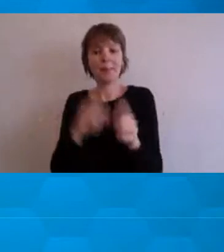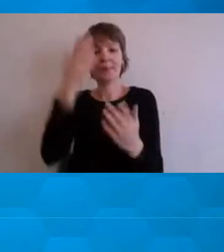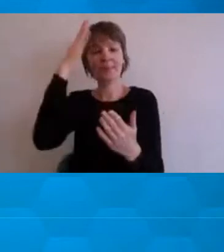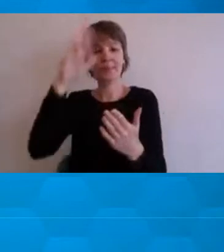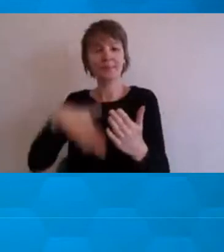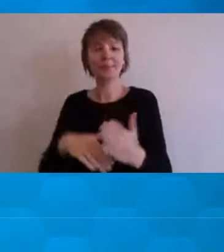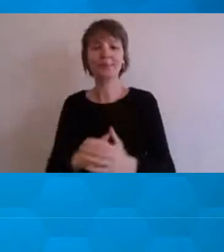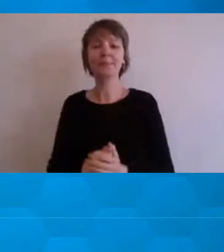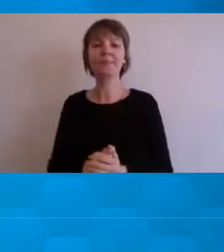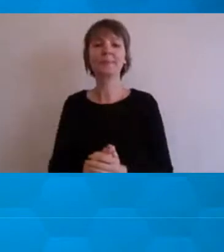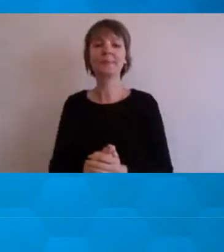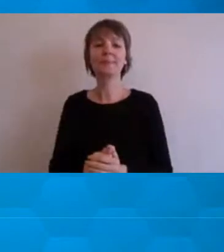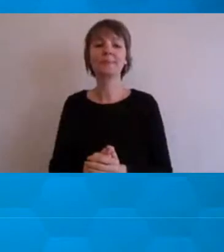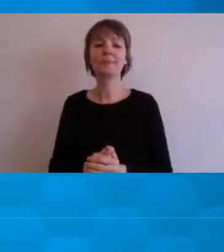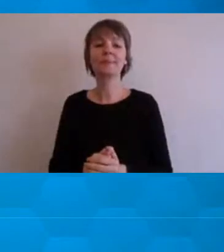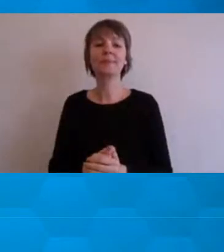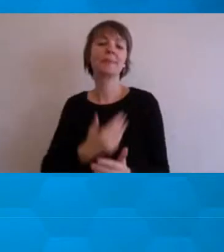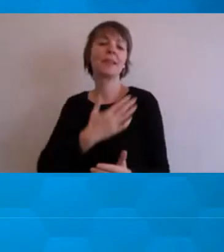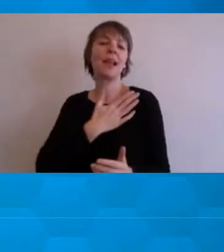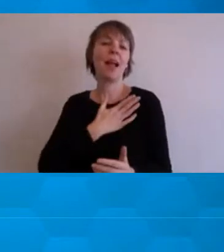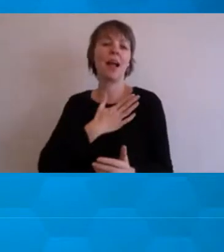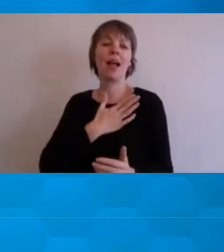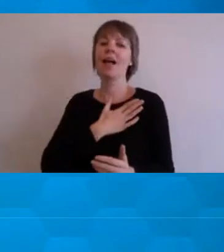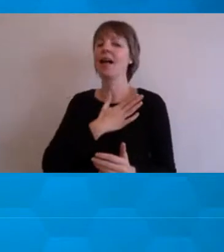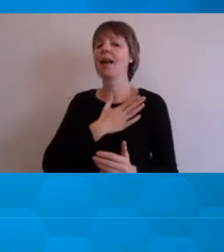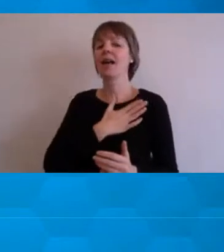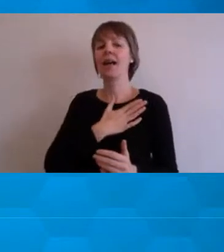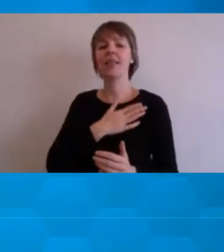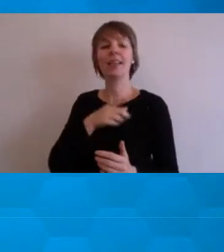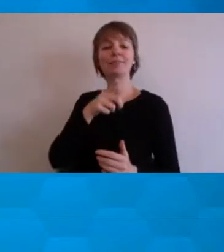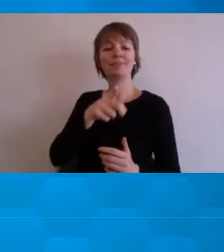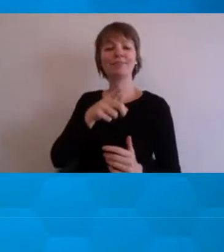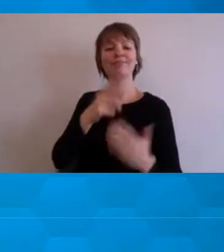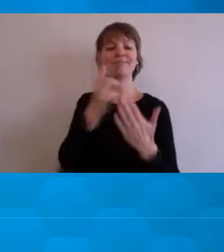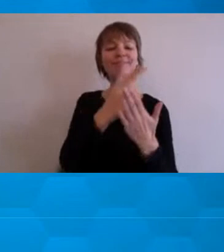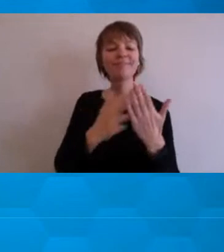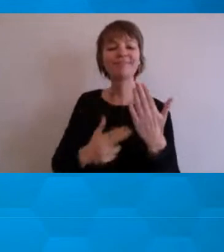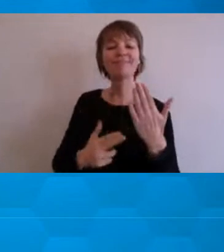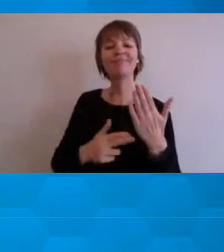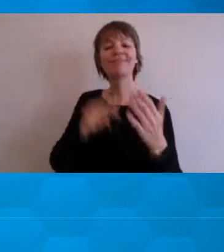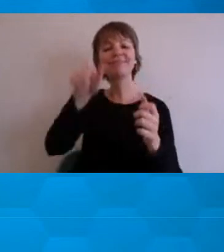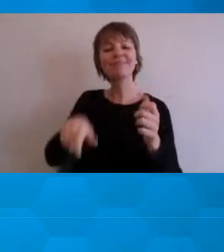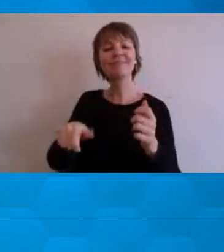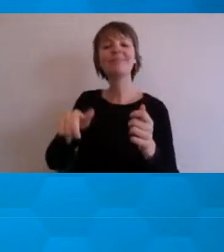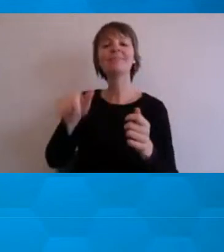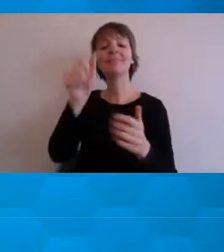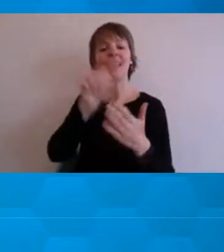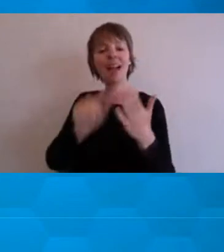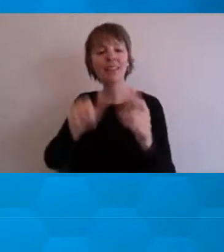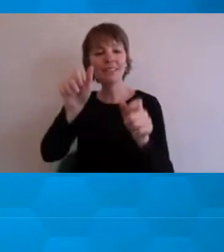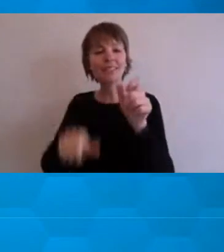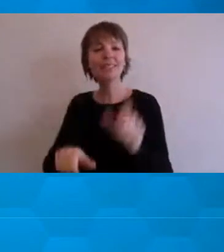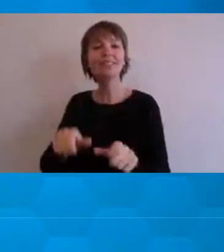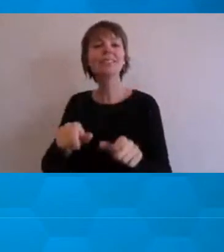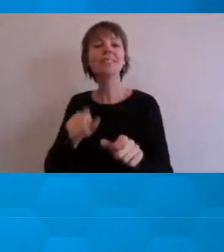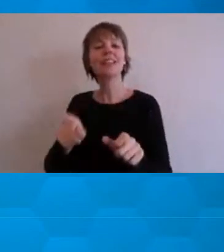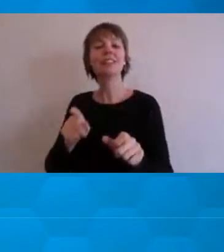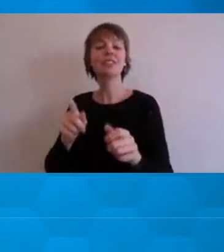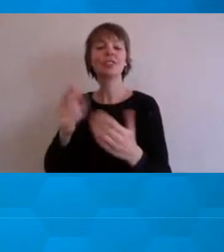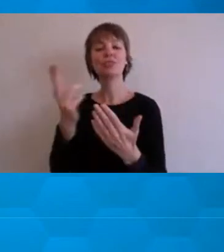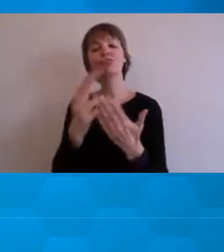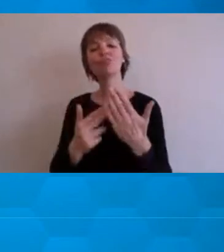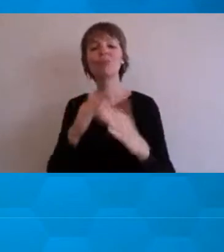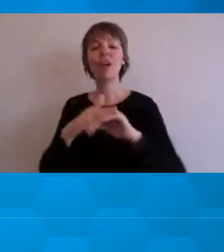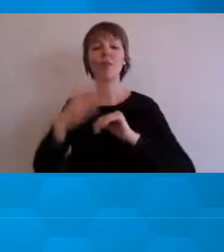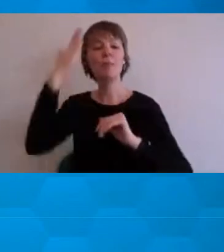love Gemma Carell. I follow her on Instagram. She has these great series, and this one is great, right, on what mental